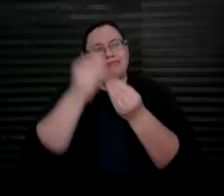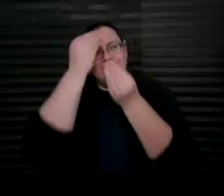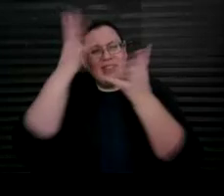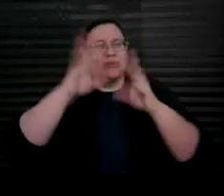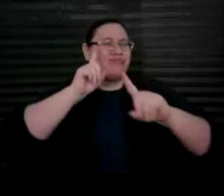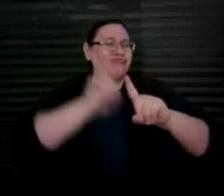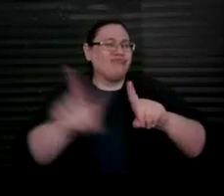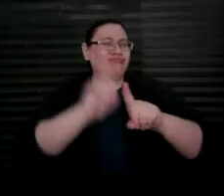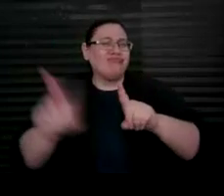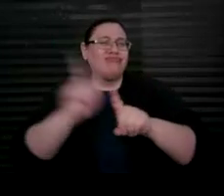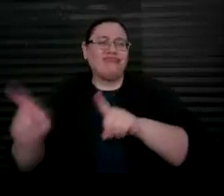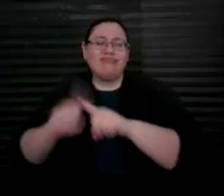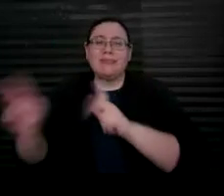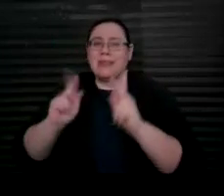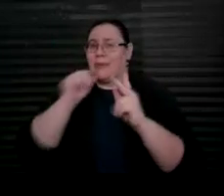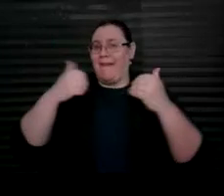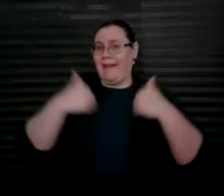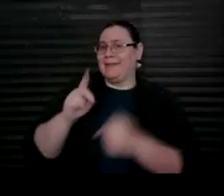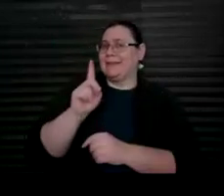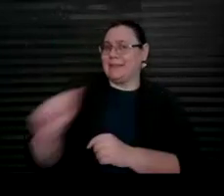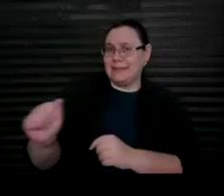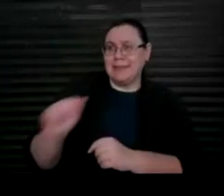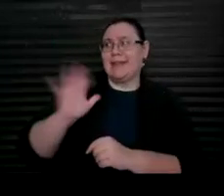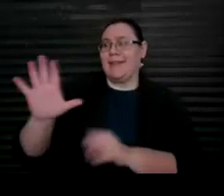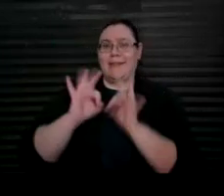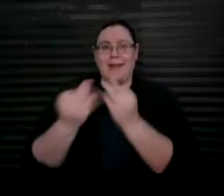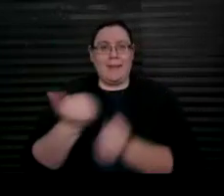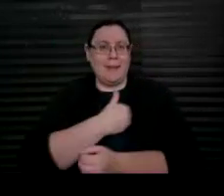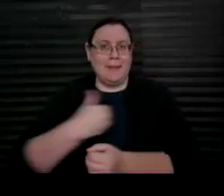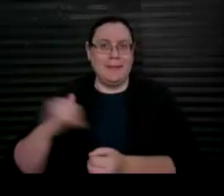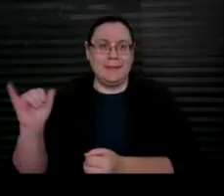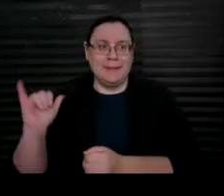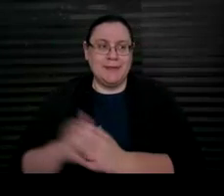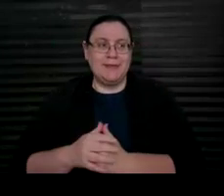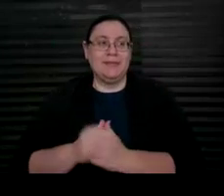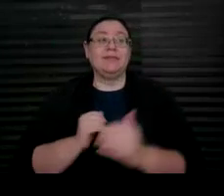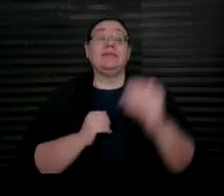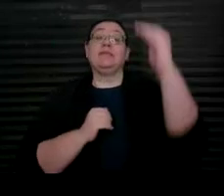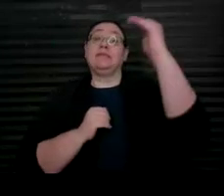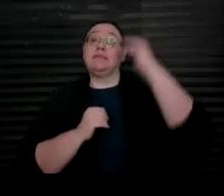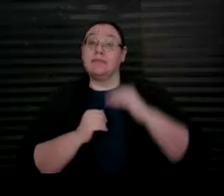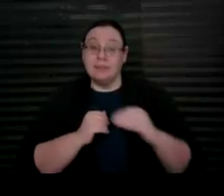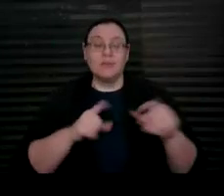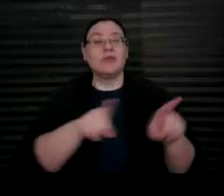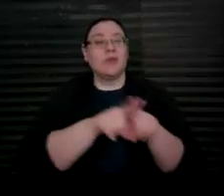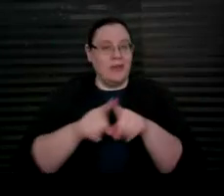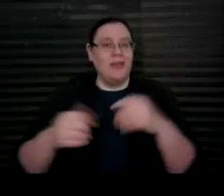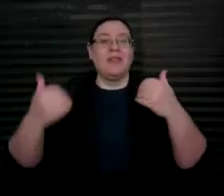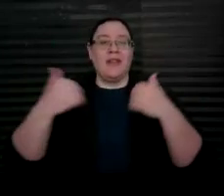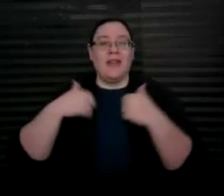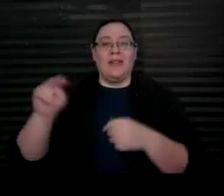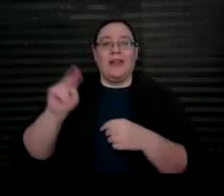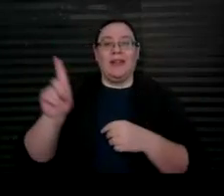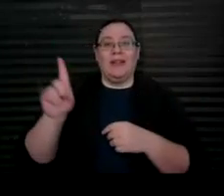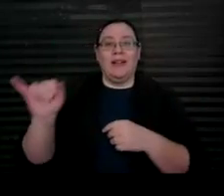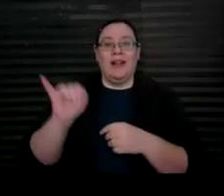people who have a disability and their family members as well. And then we also have the NDI